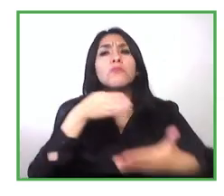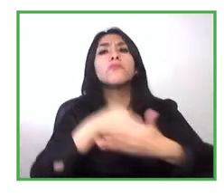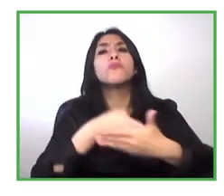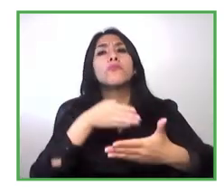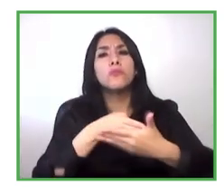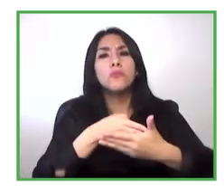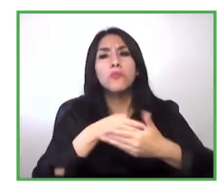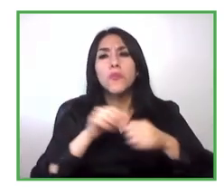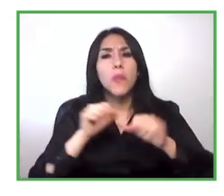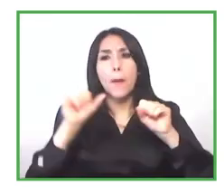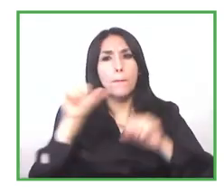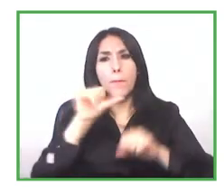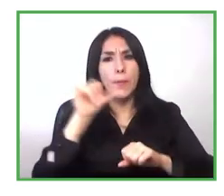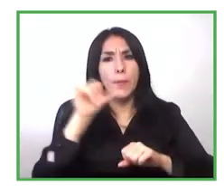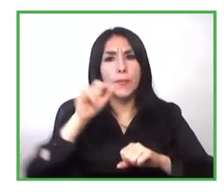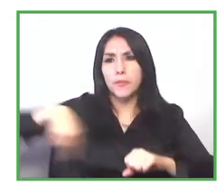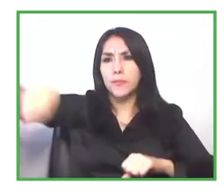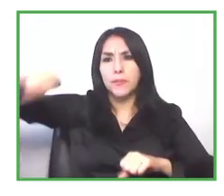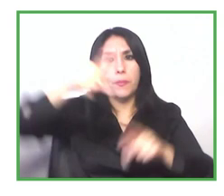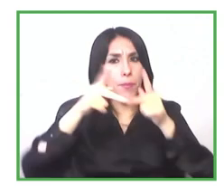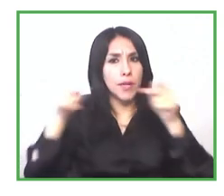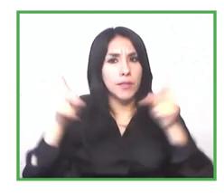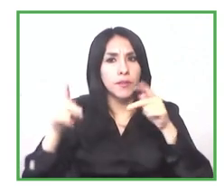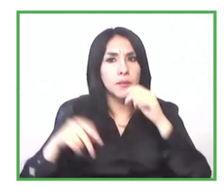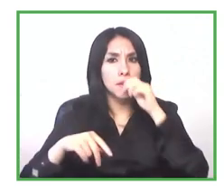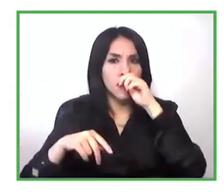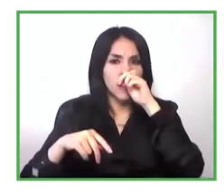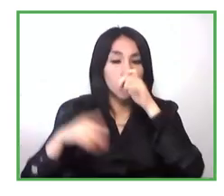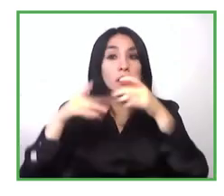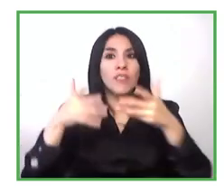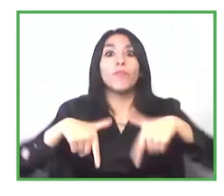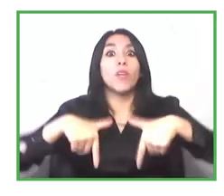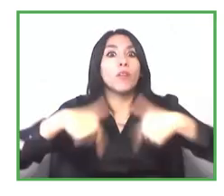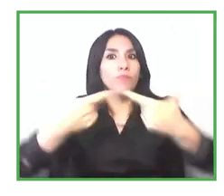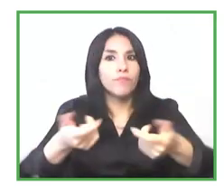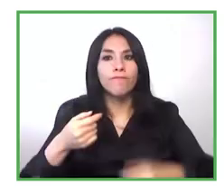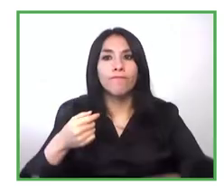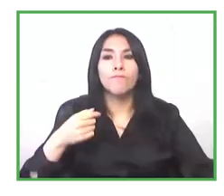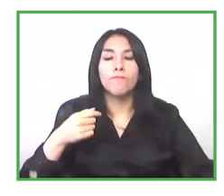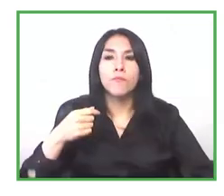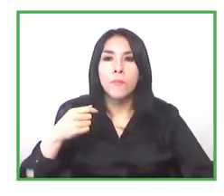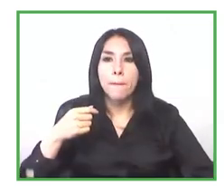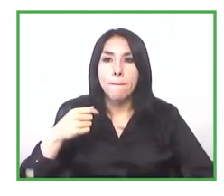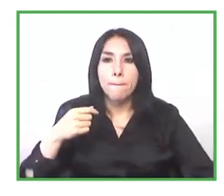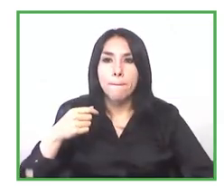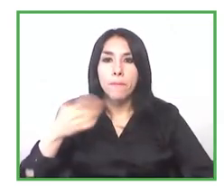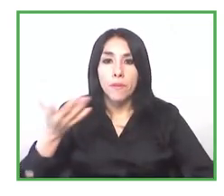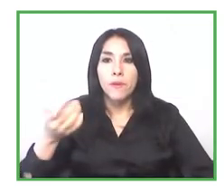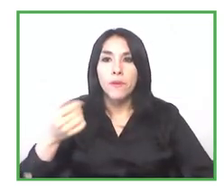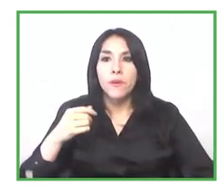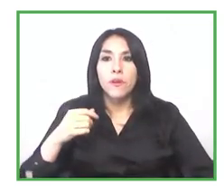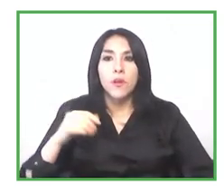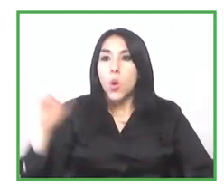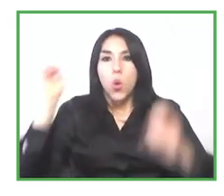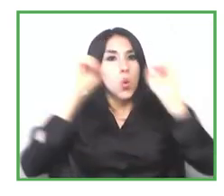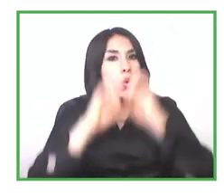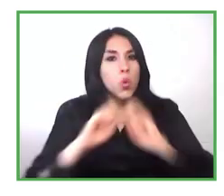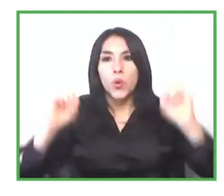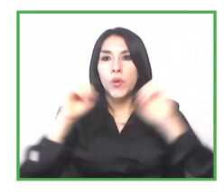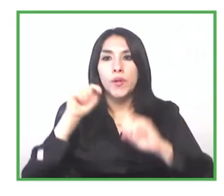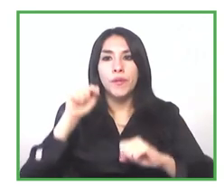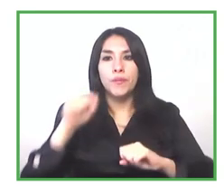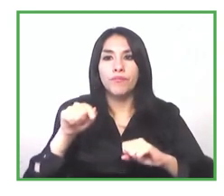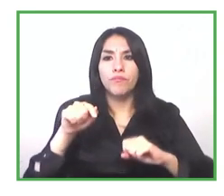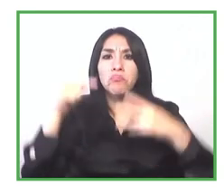the same way the organizations who provide services to disabled people which don't have the capabilities